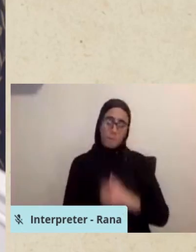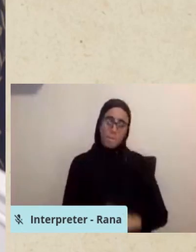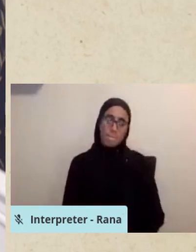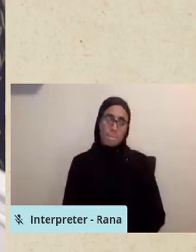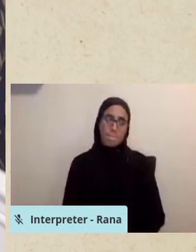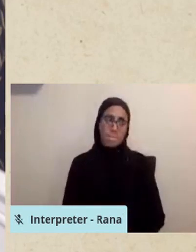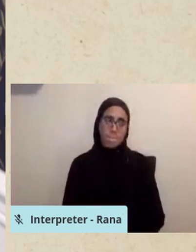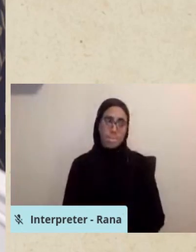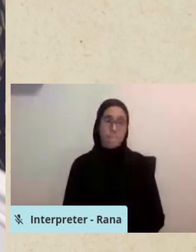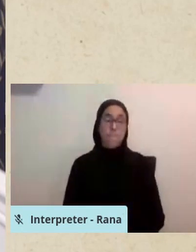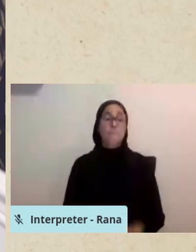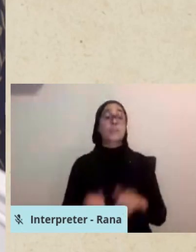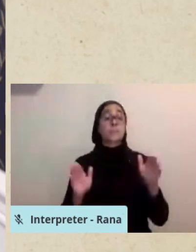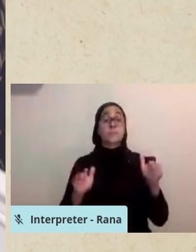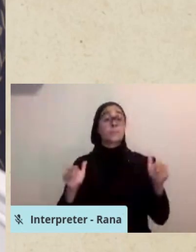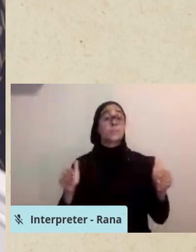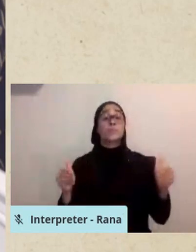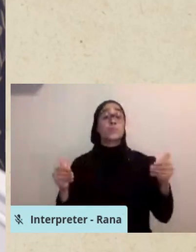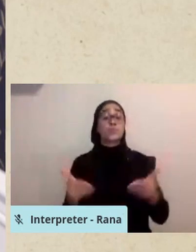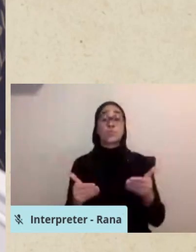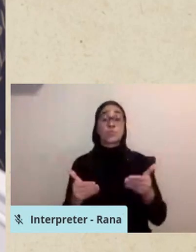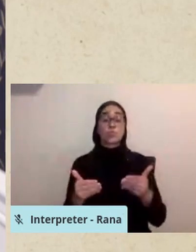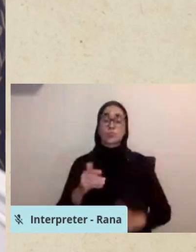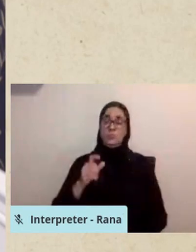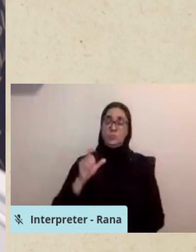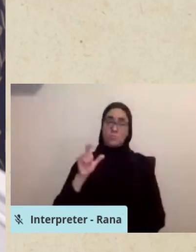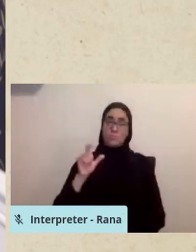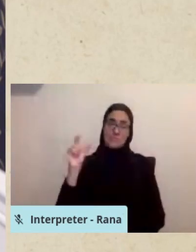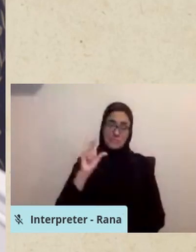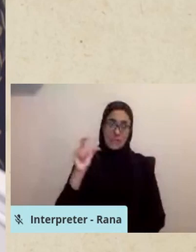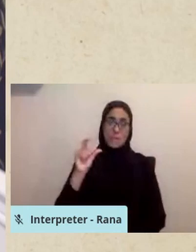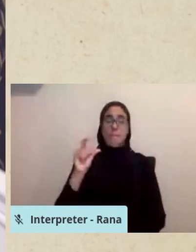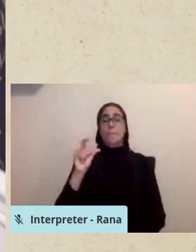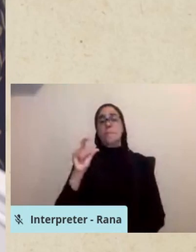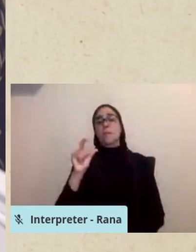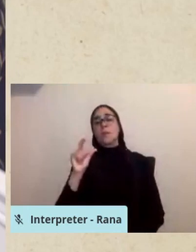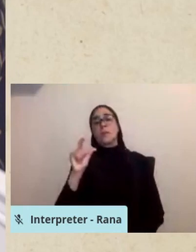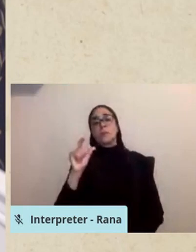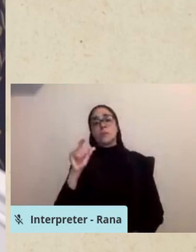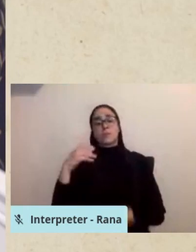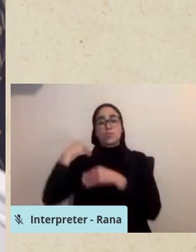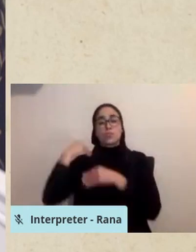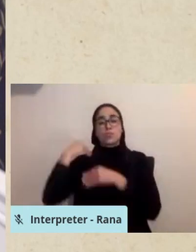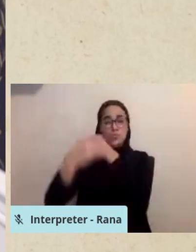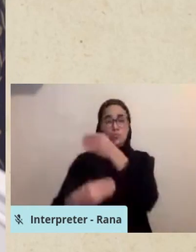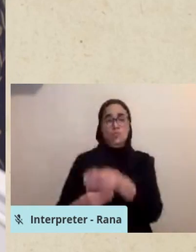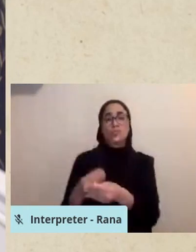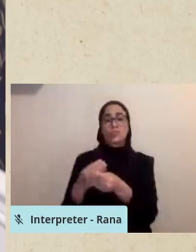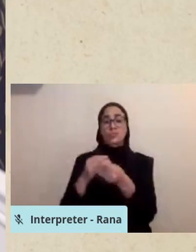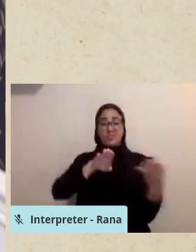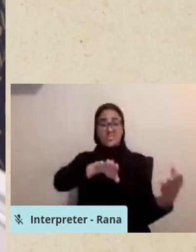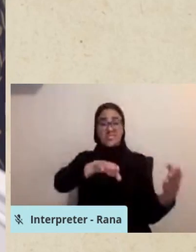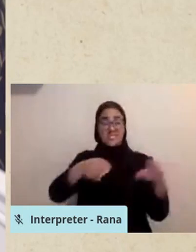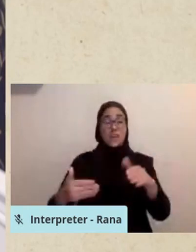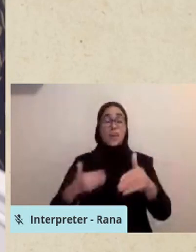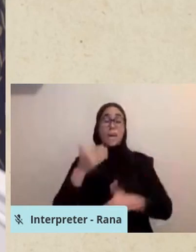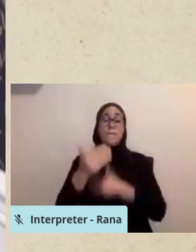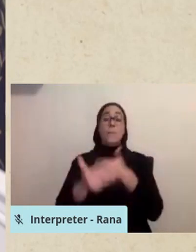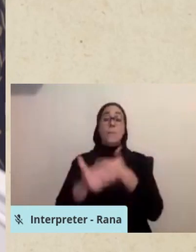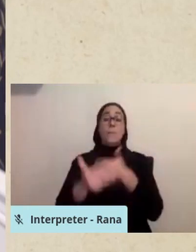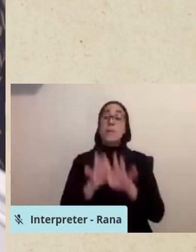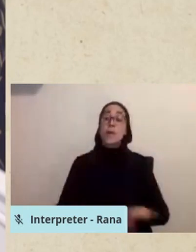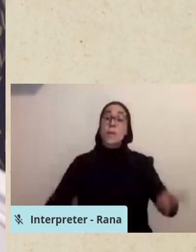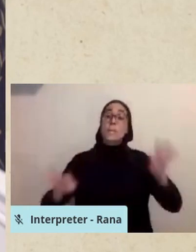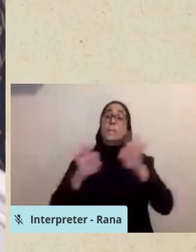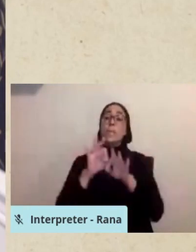So this is the introduction. The Islamic or Muslim tradition. Throughout the dying process, it is important that a Muslim's modesty, which is